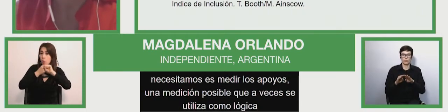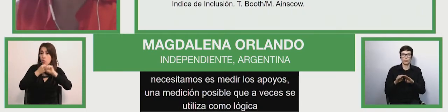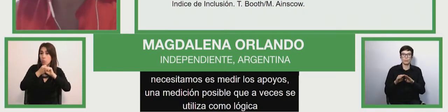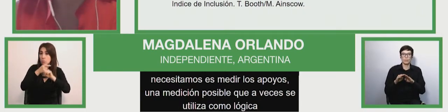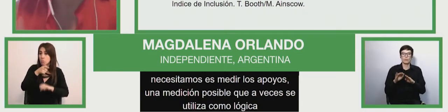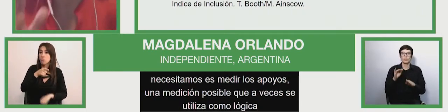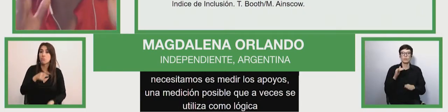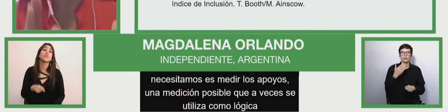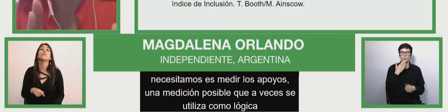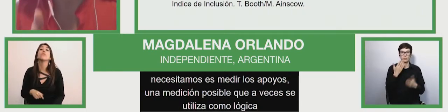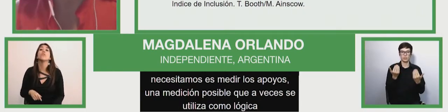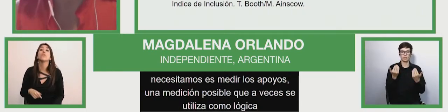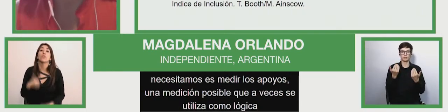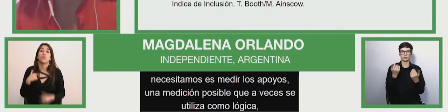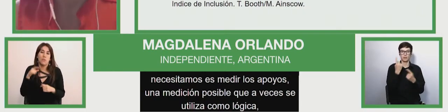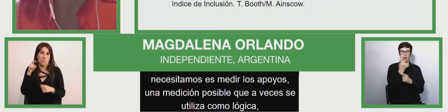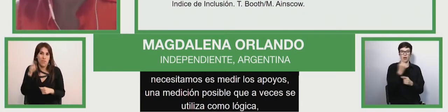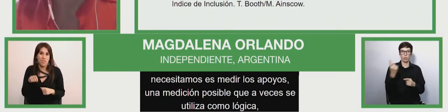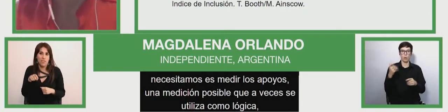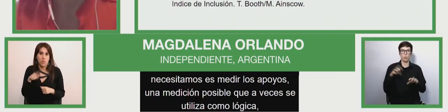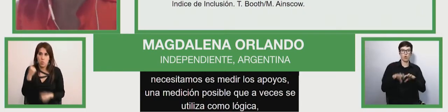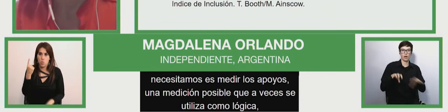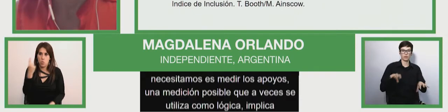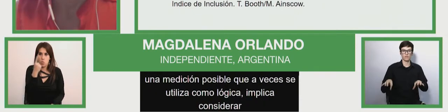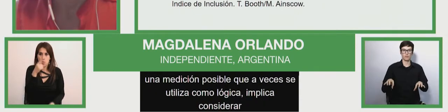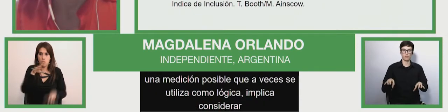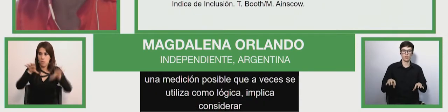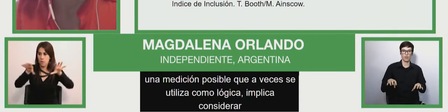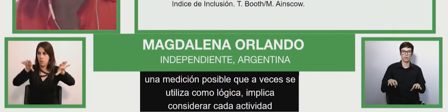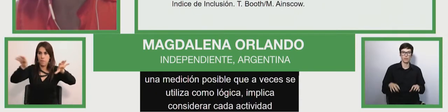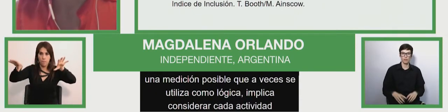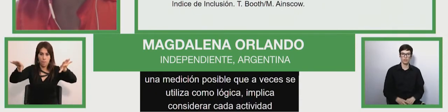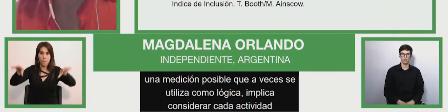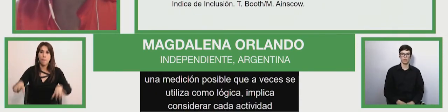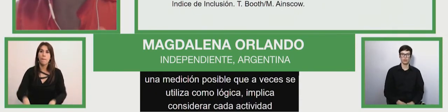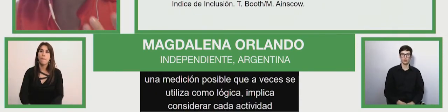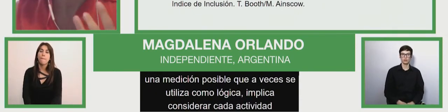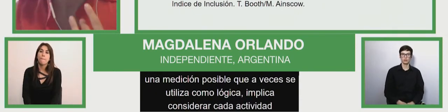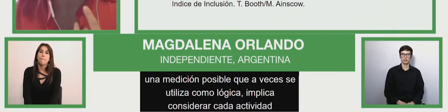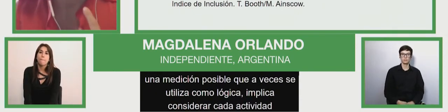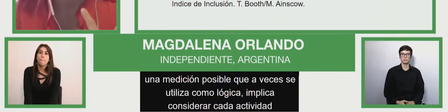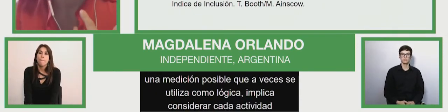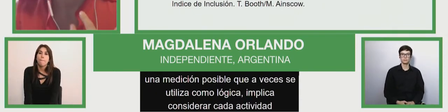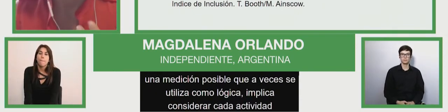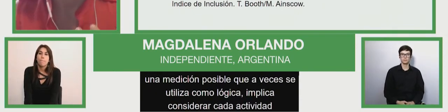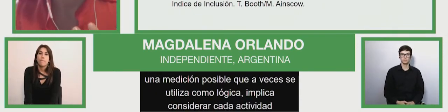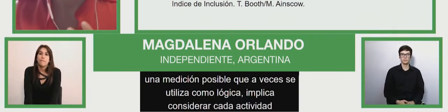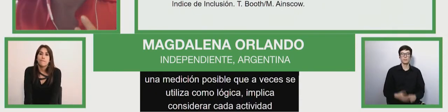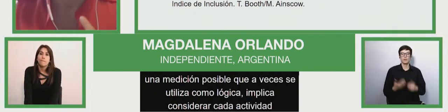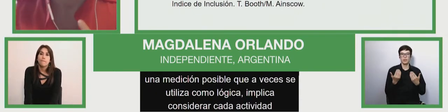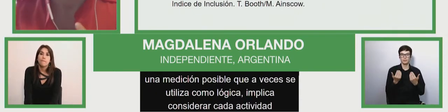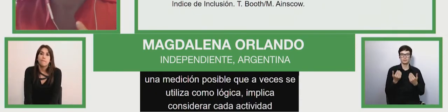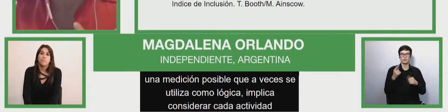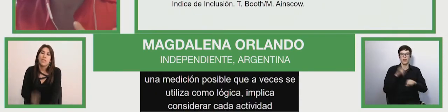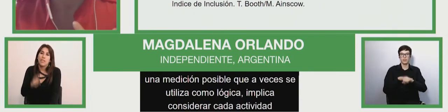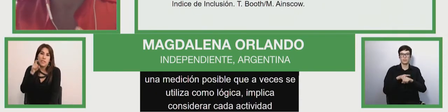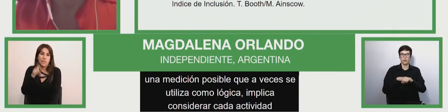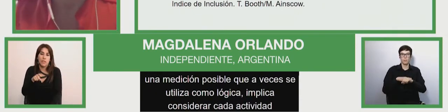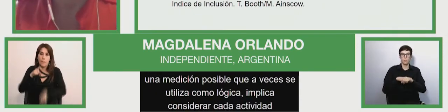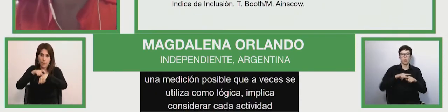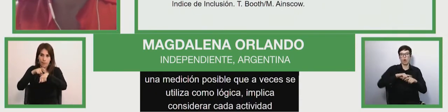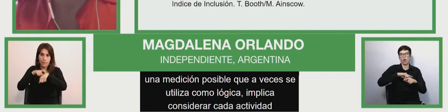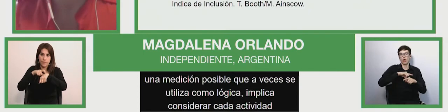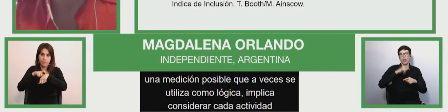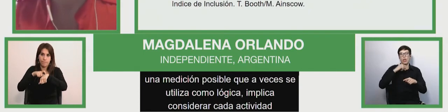to concern if each activity in each activity the frequency the daily time supported and the